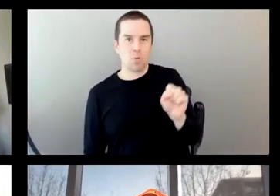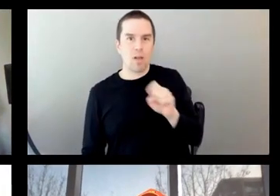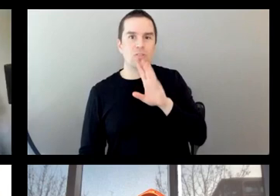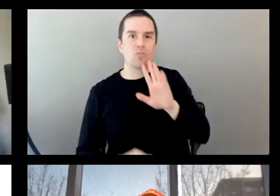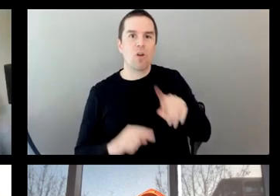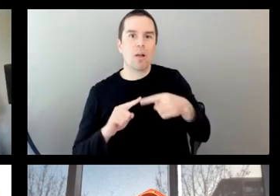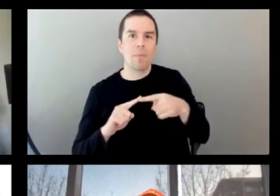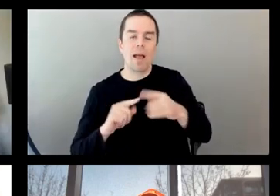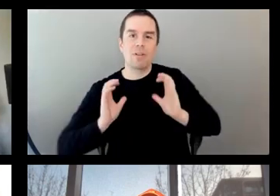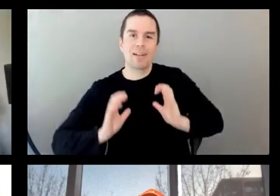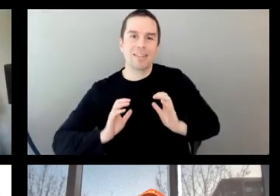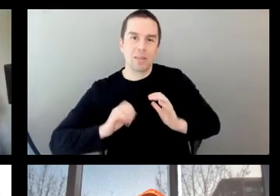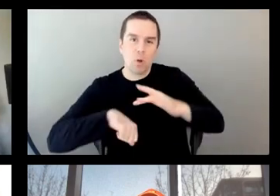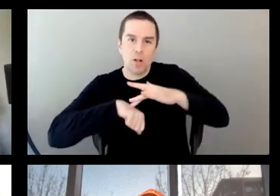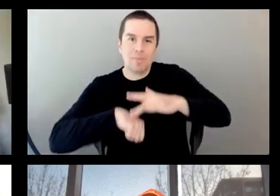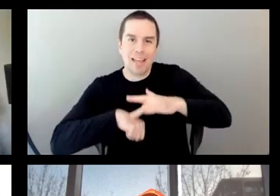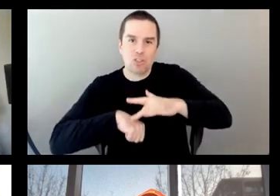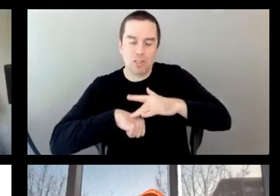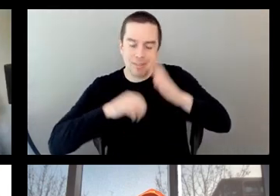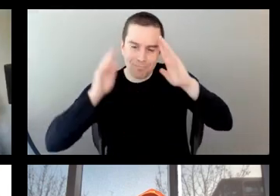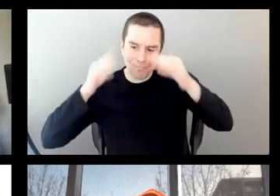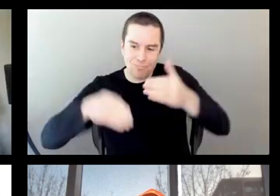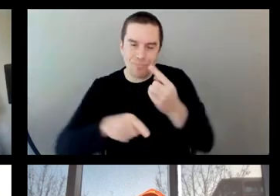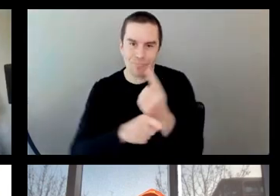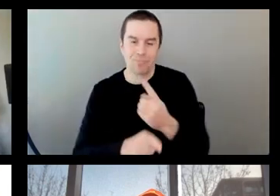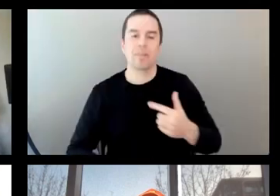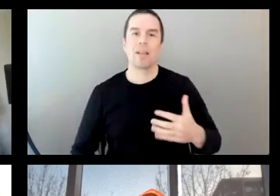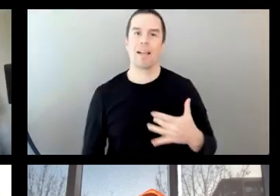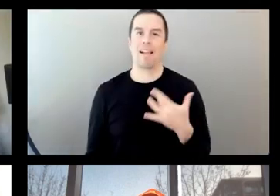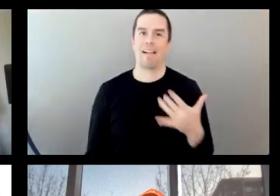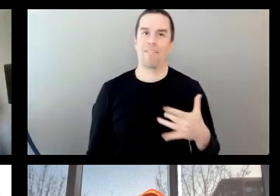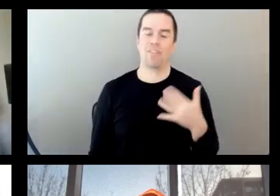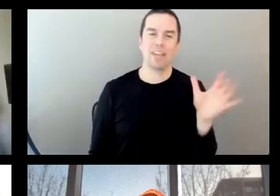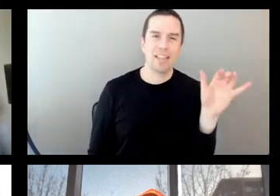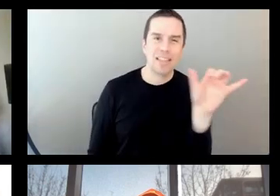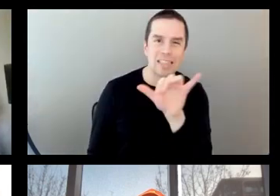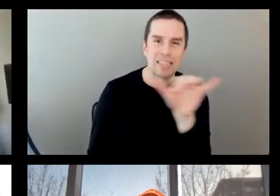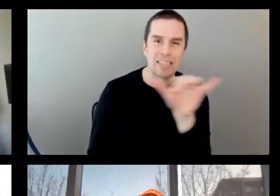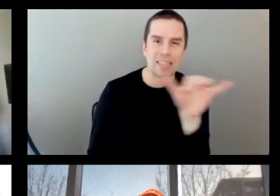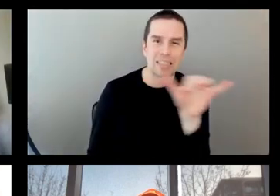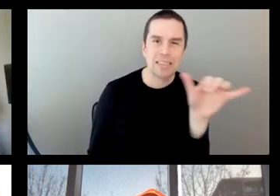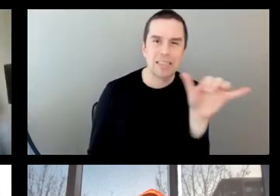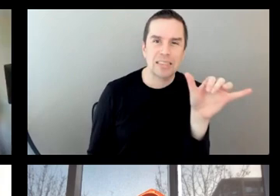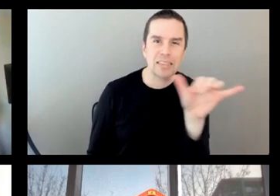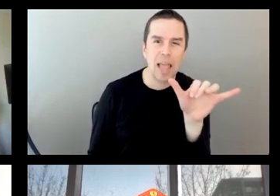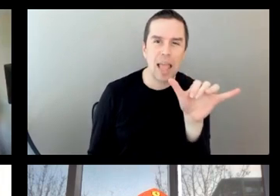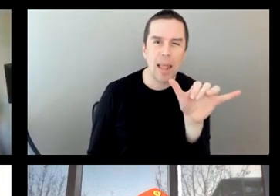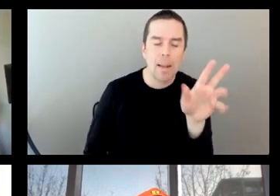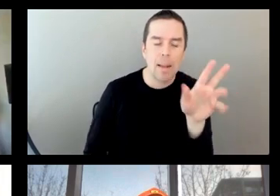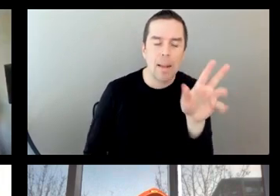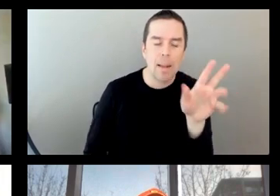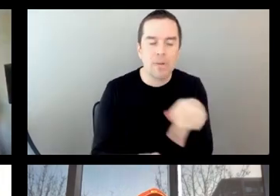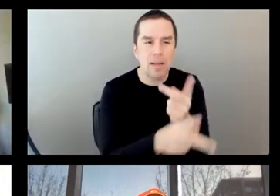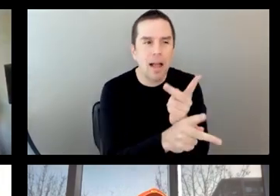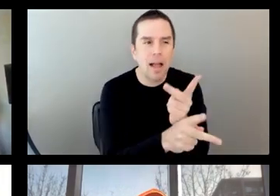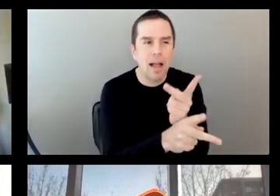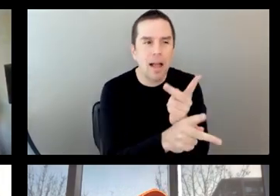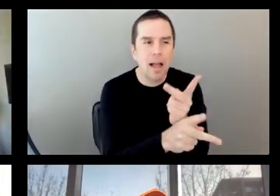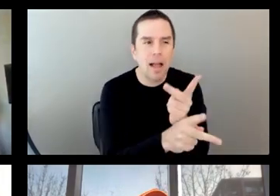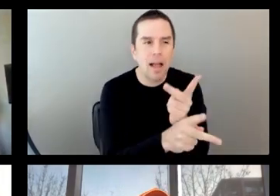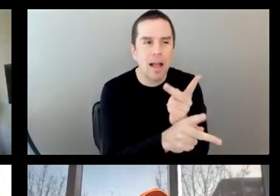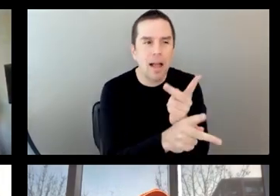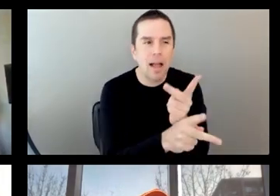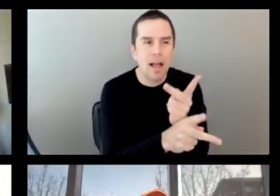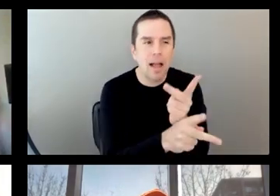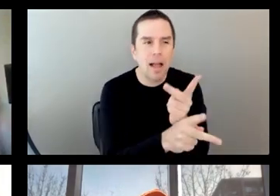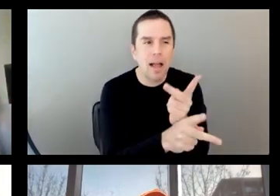deep level of passion. I could feel the same level